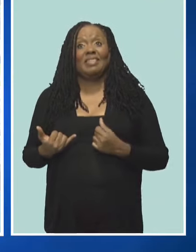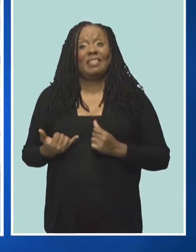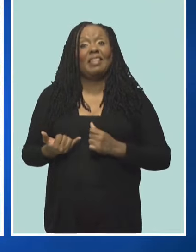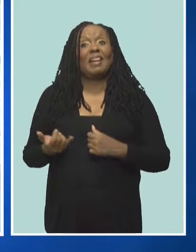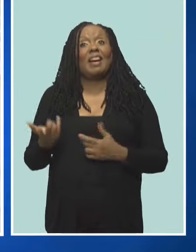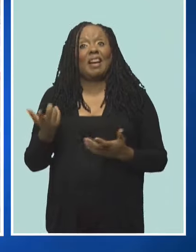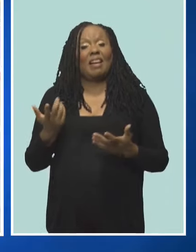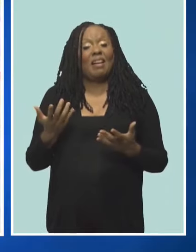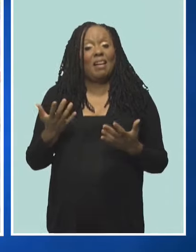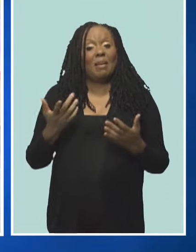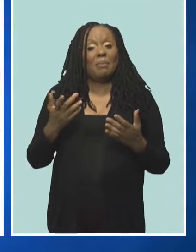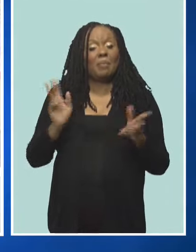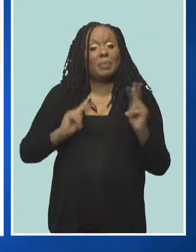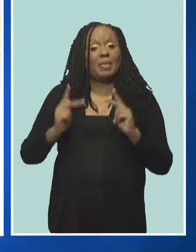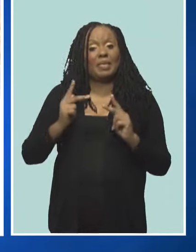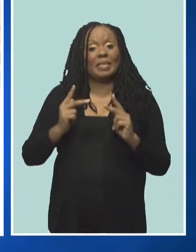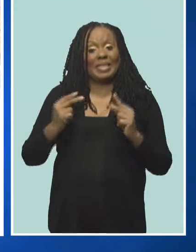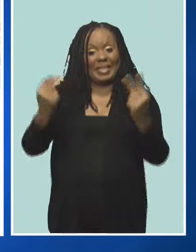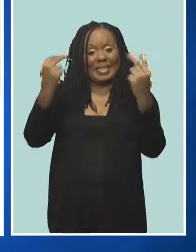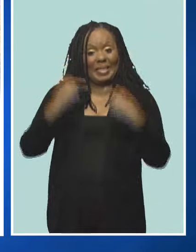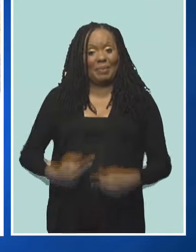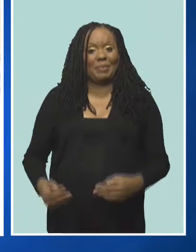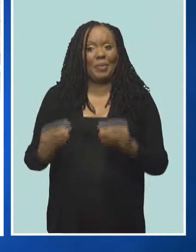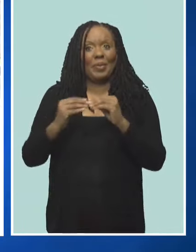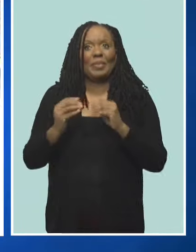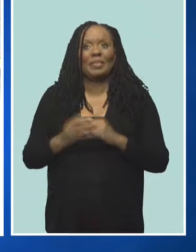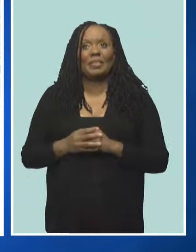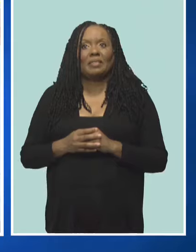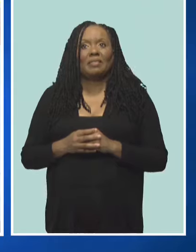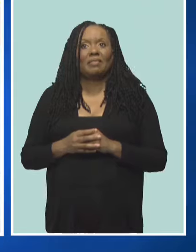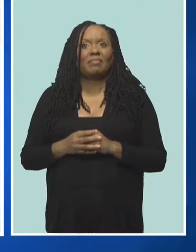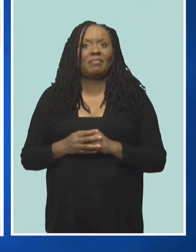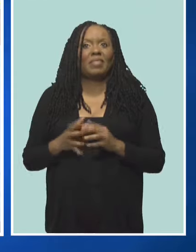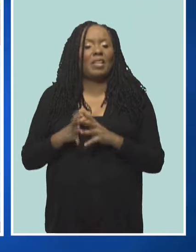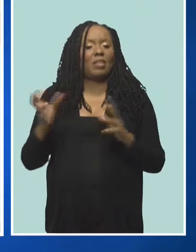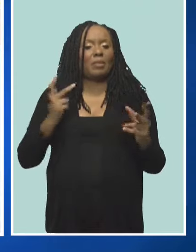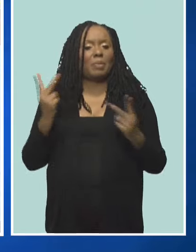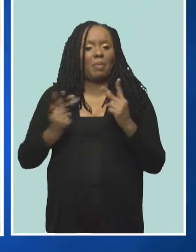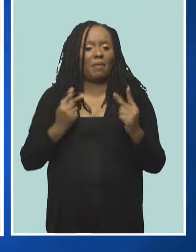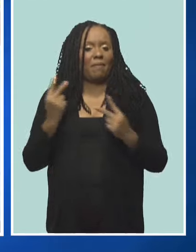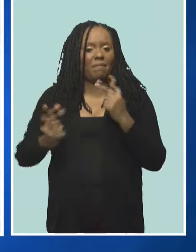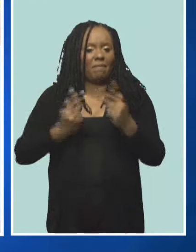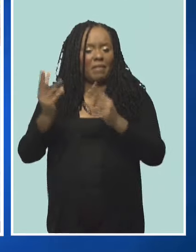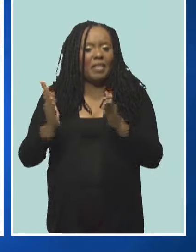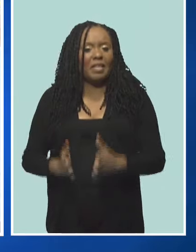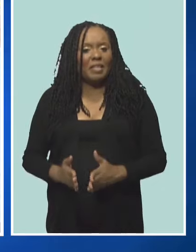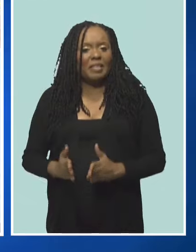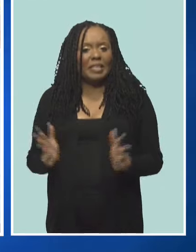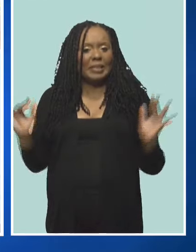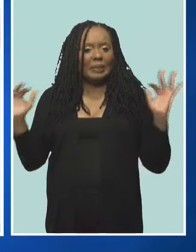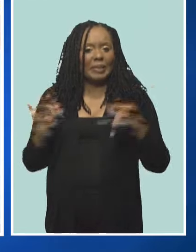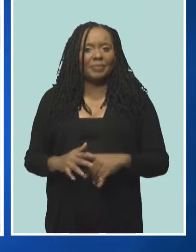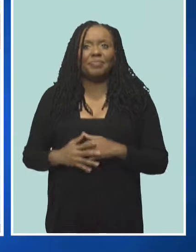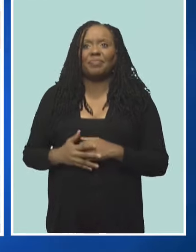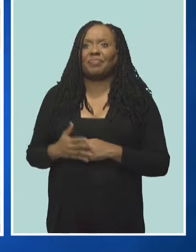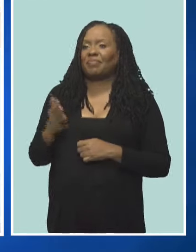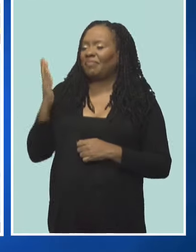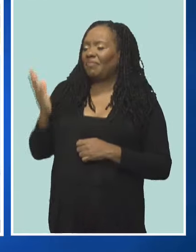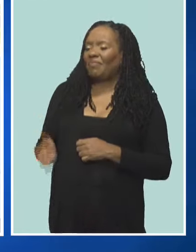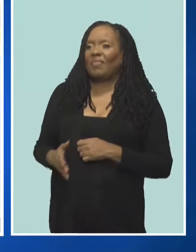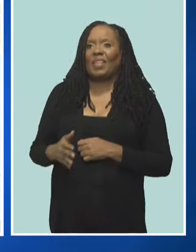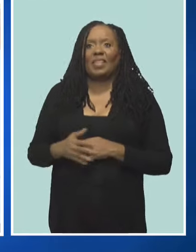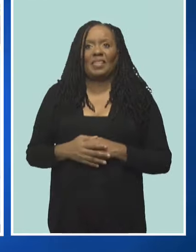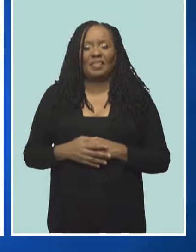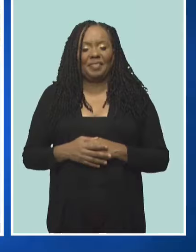yeah, I appreciate that. The market attracted a number of visitors, like Drew Lendow, who was accompanied by his family. It's been a great